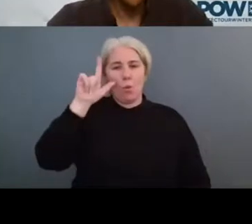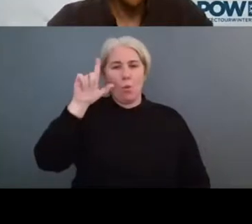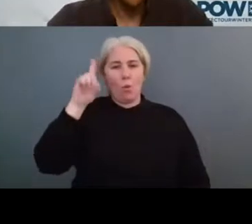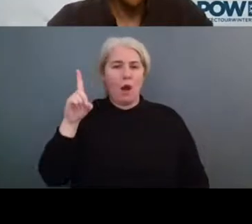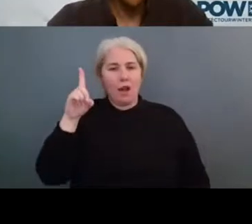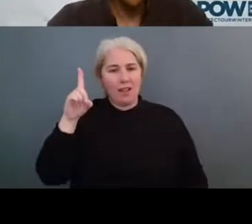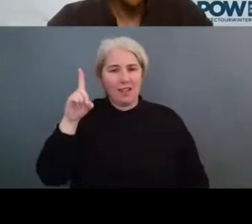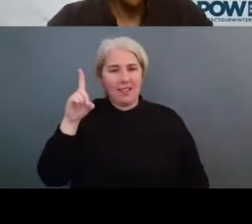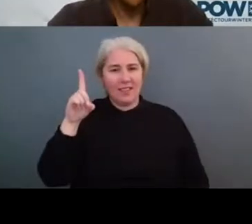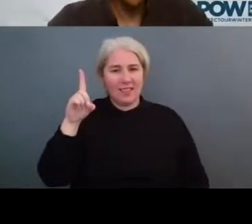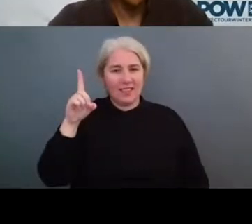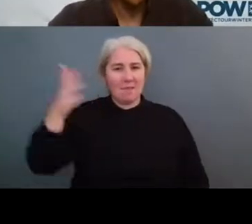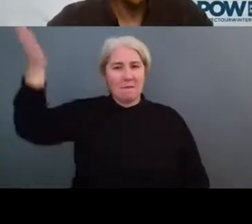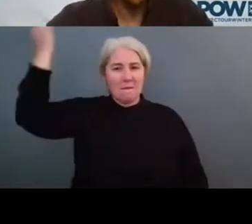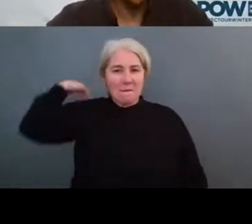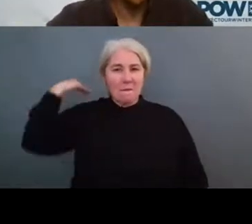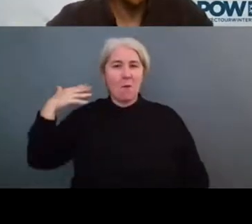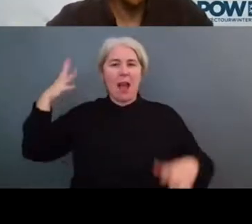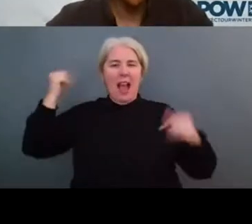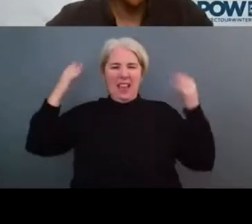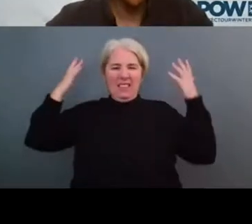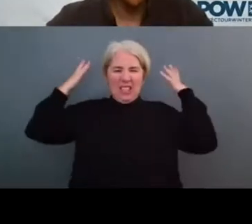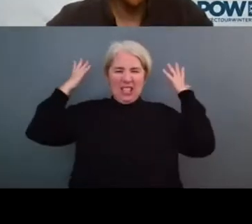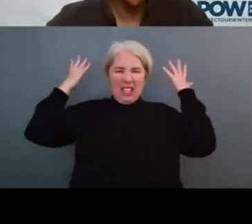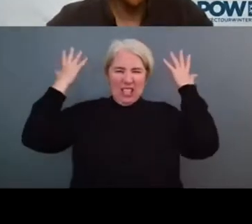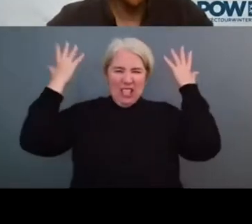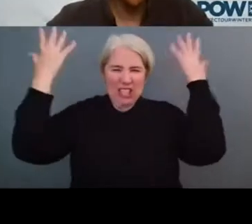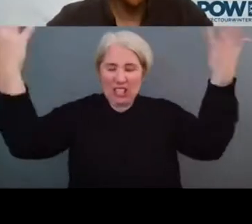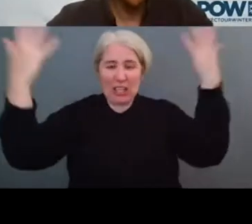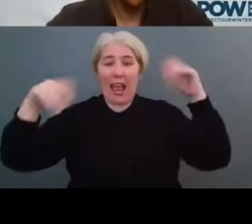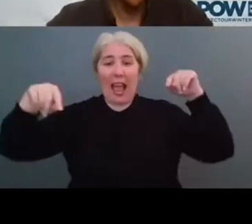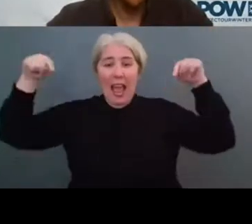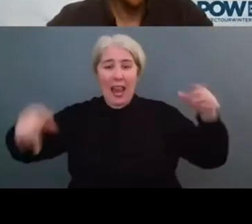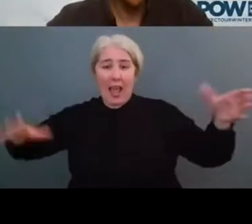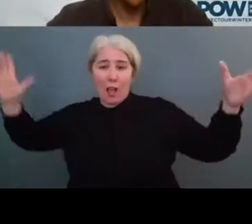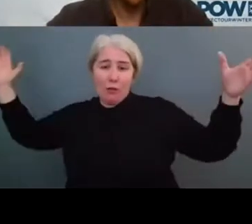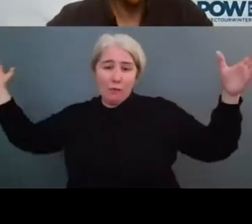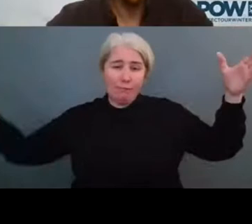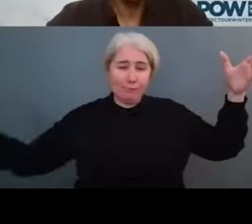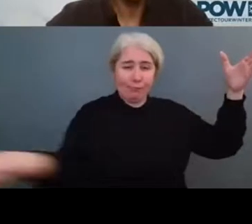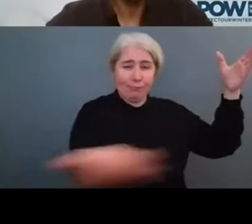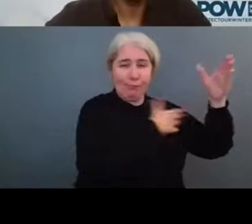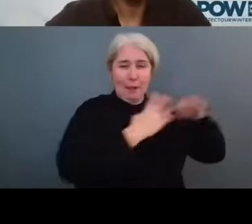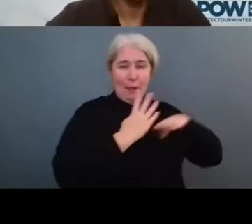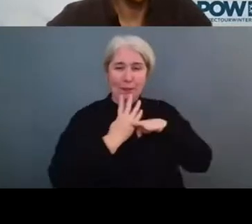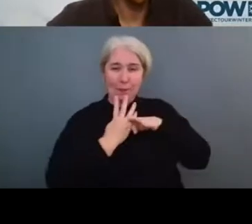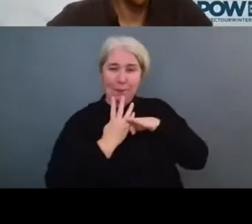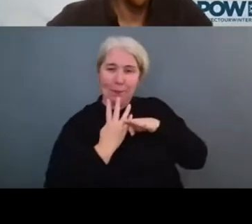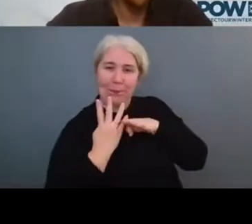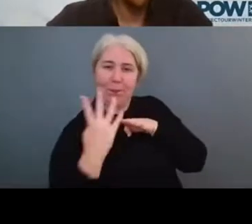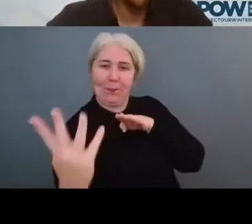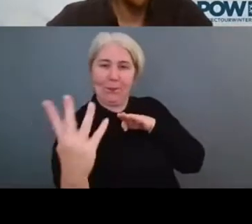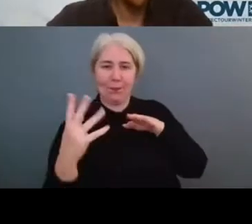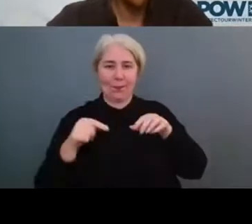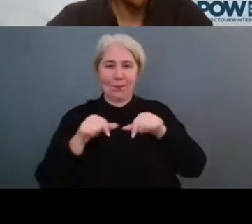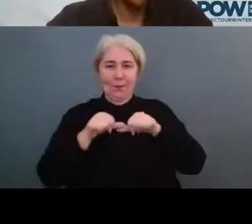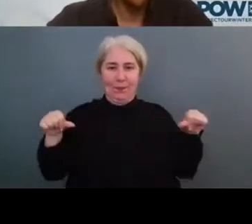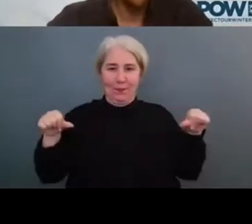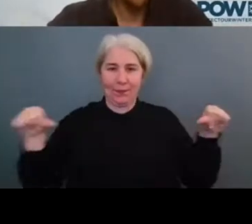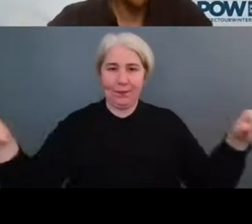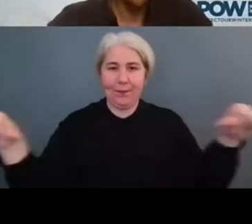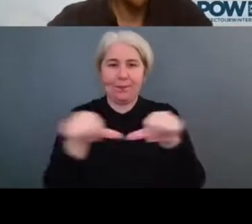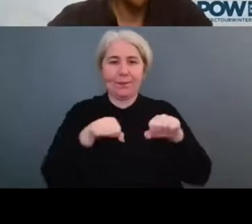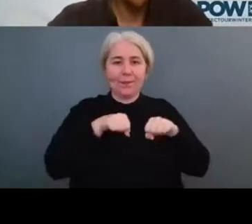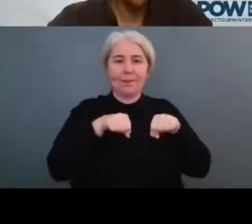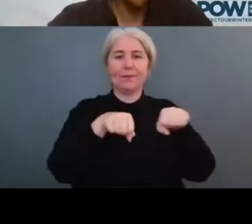biodiversity and carbon capture. And one of the important ways in which rewilding is relevant to building a